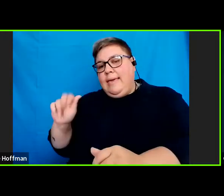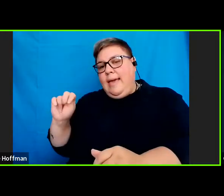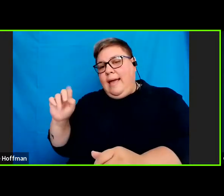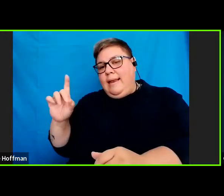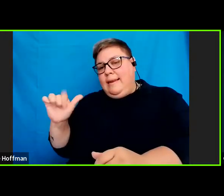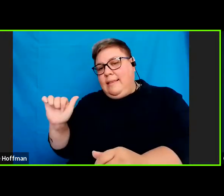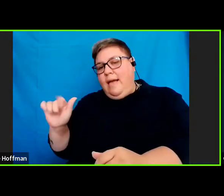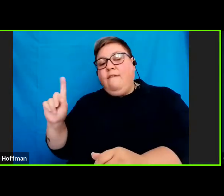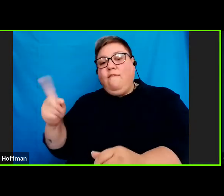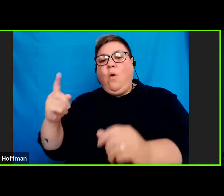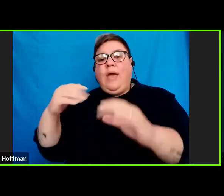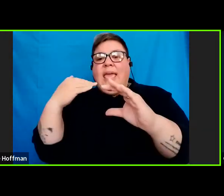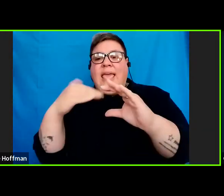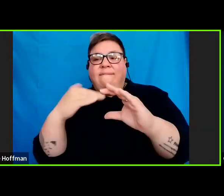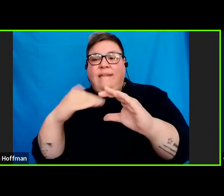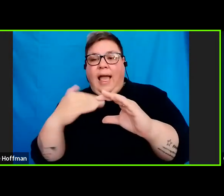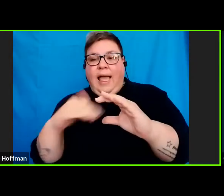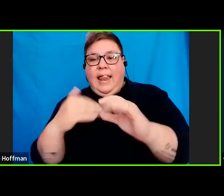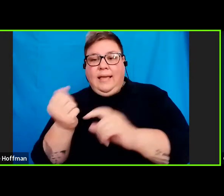presentation.